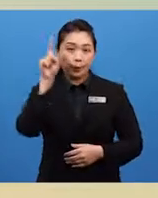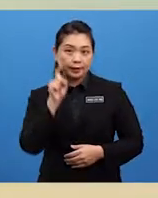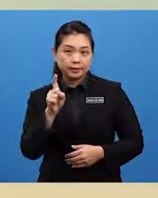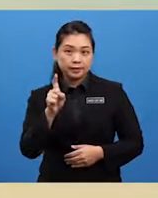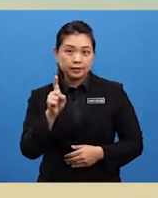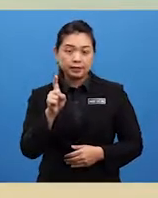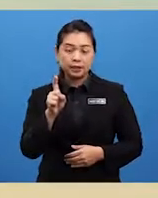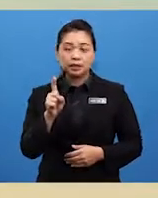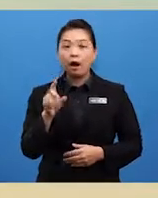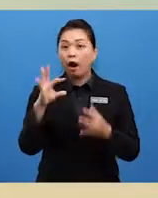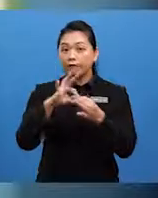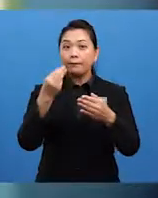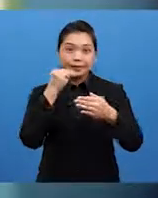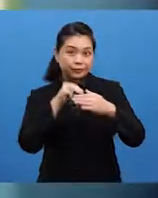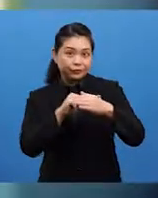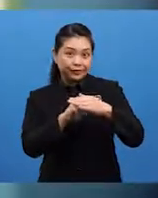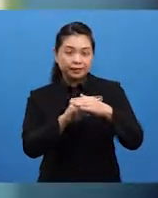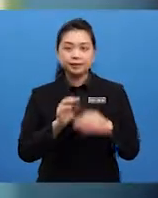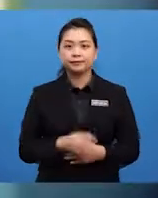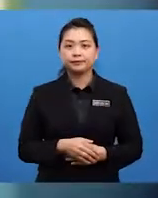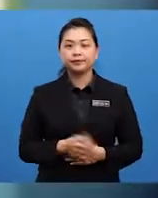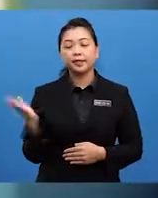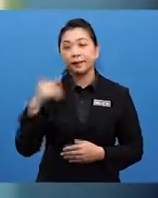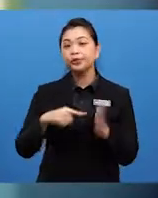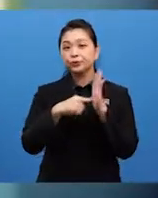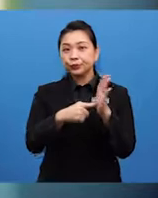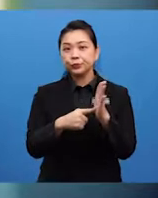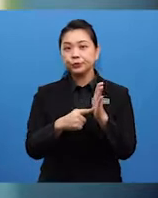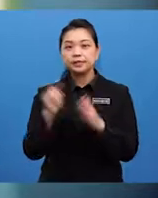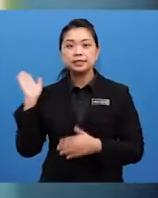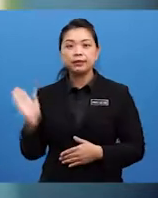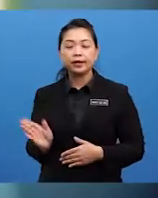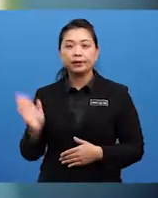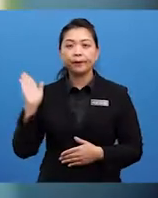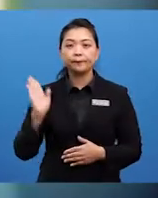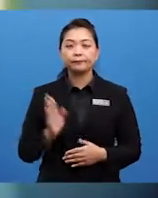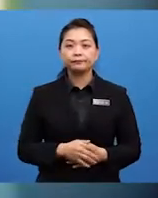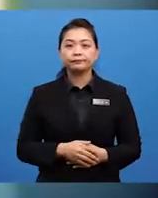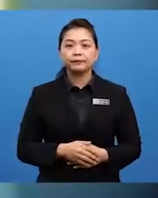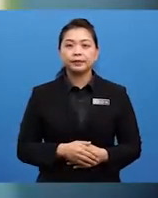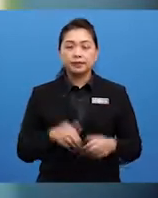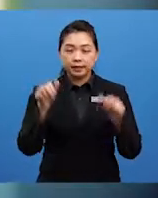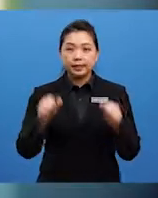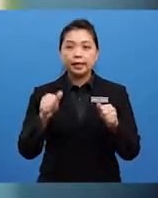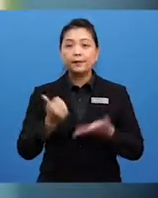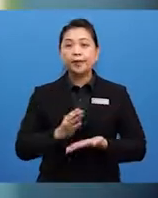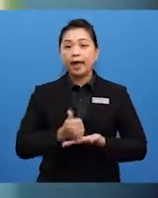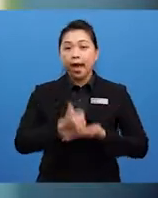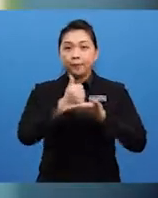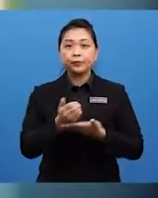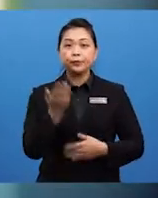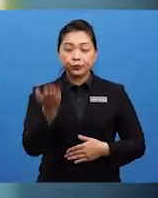mystery. Let me show you this diagram. It can help you see clearer